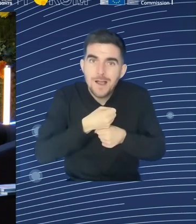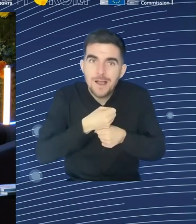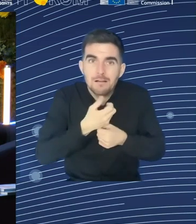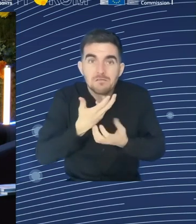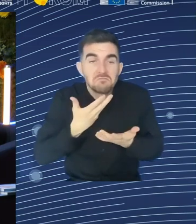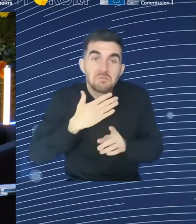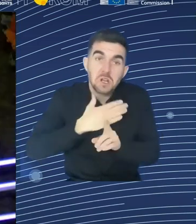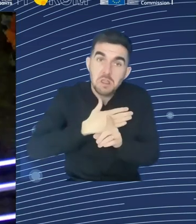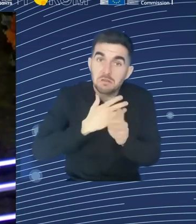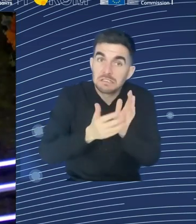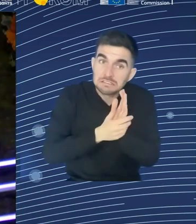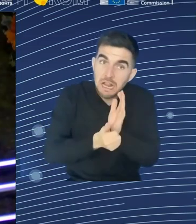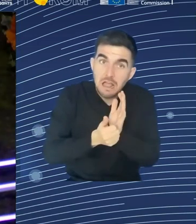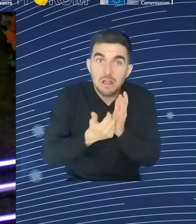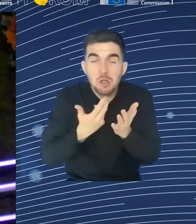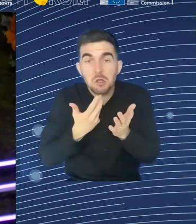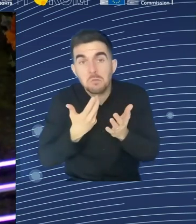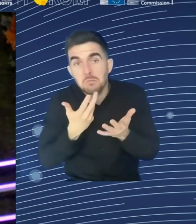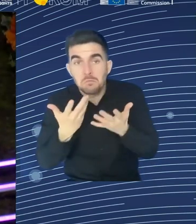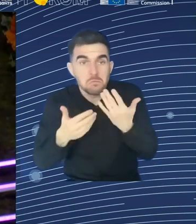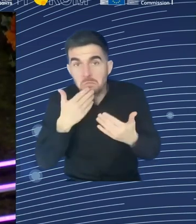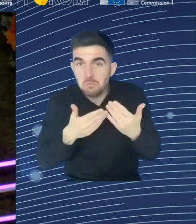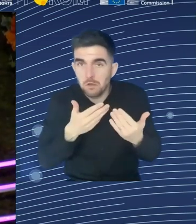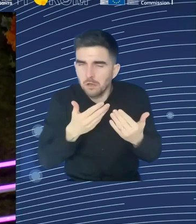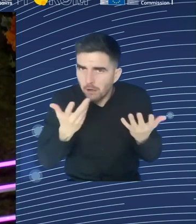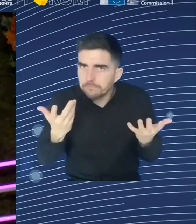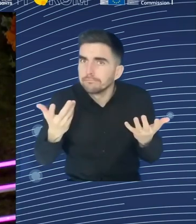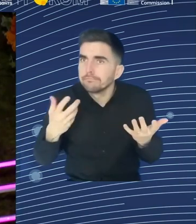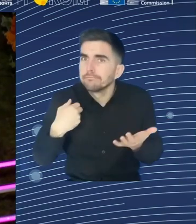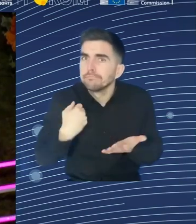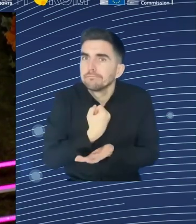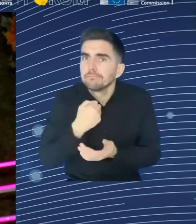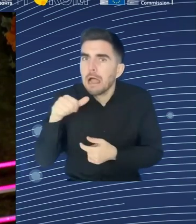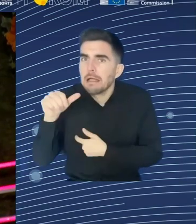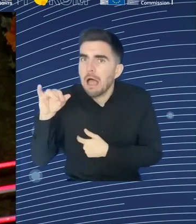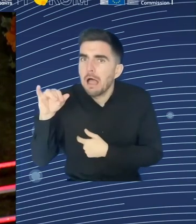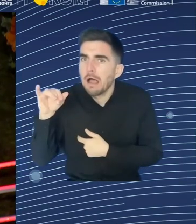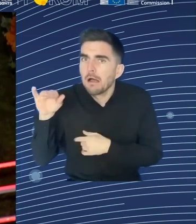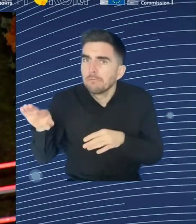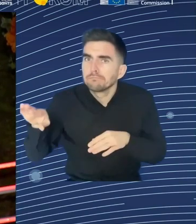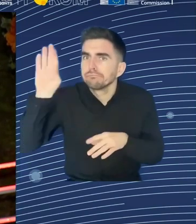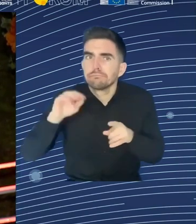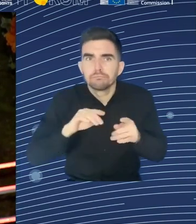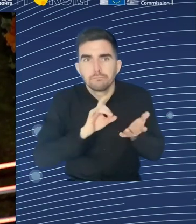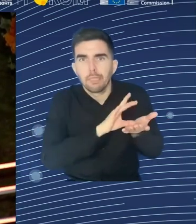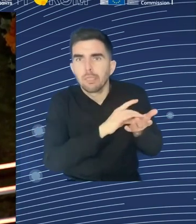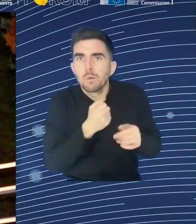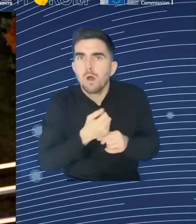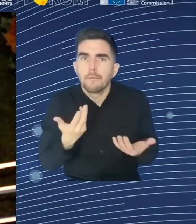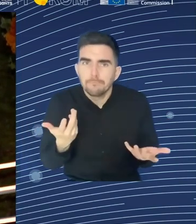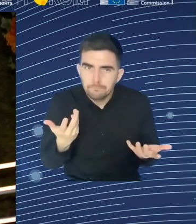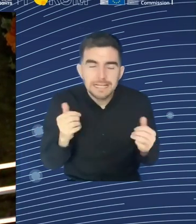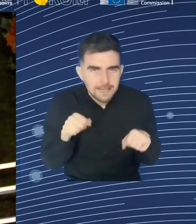of jobs. We probably will continue to have sort of jobs in, particularly in sort of service and personal